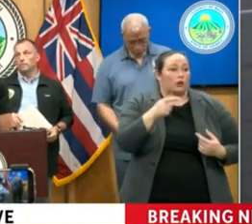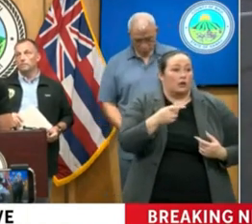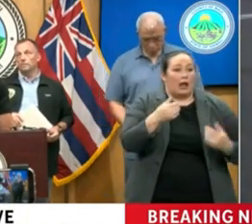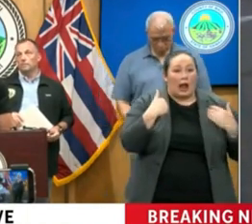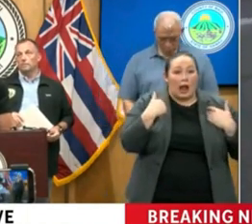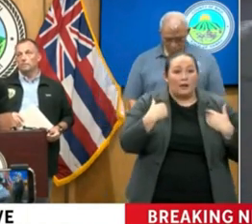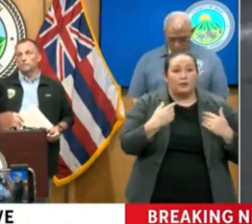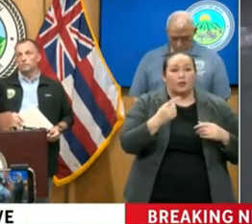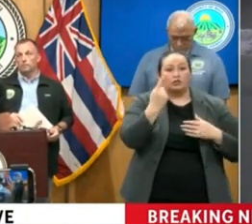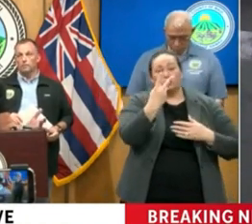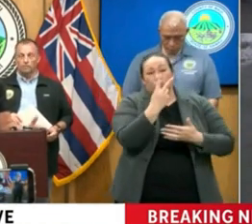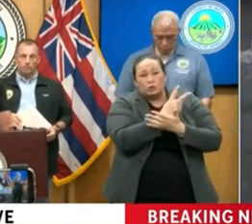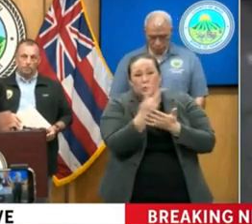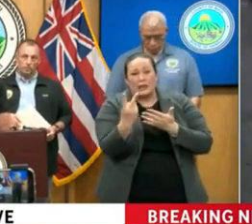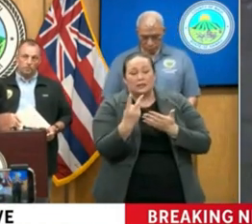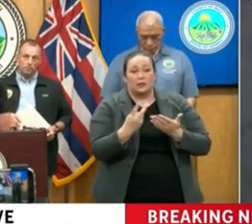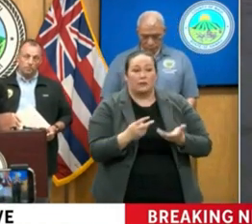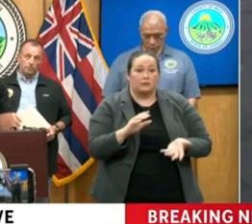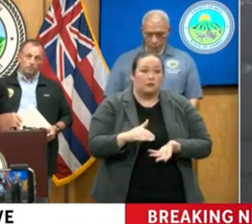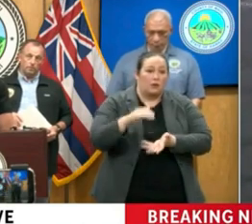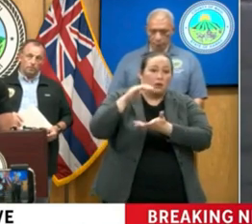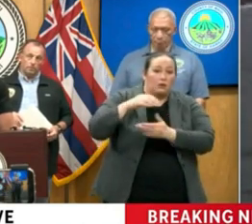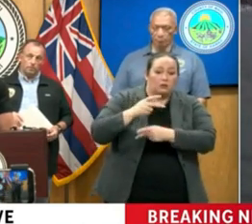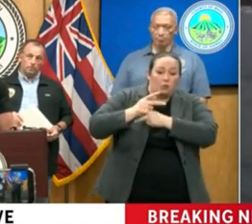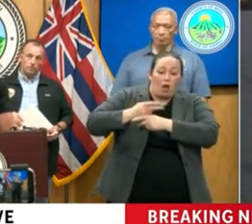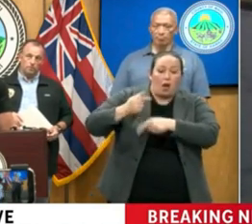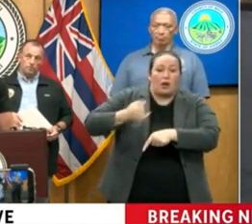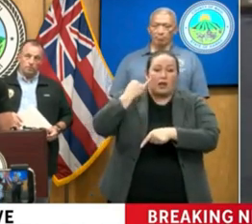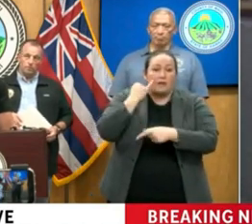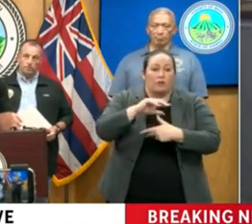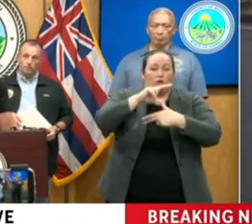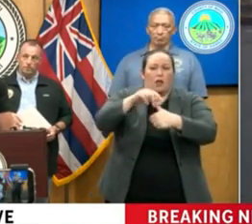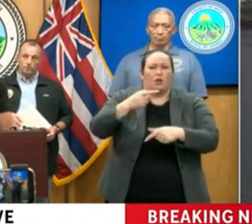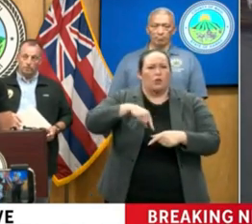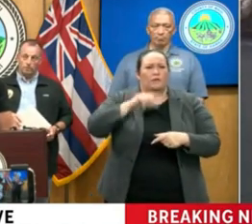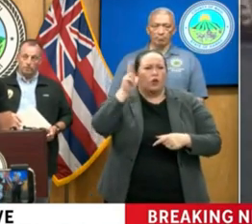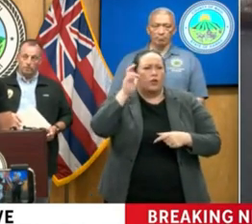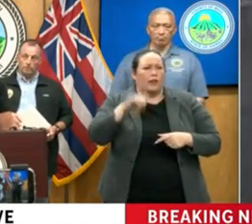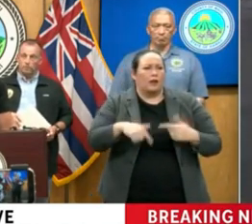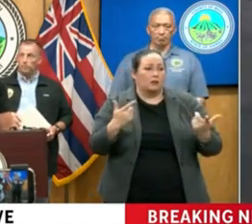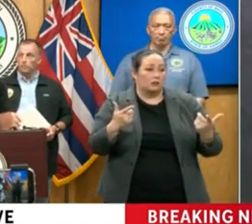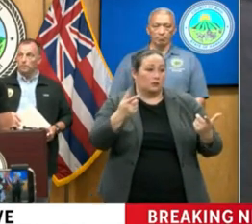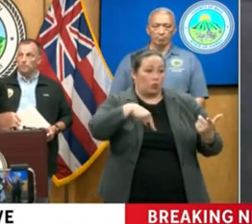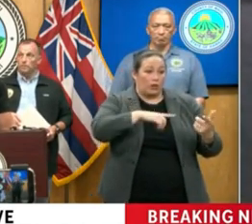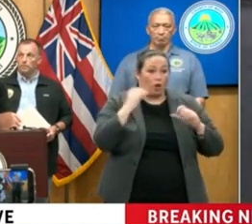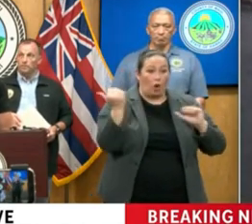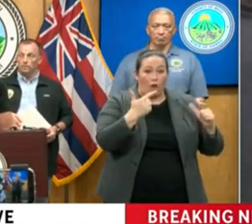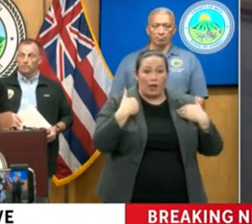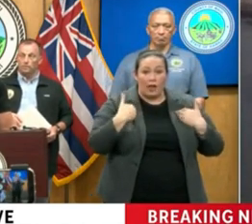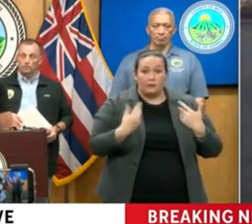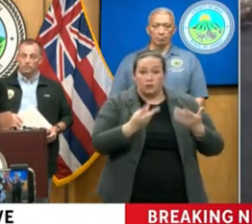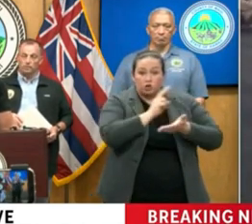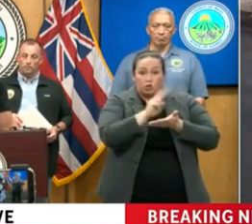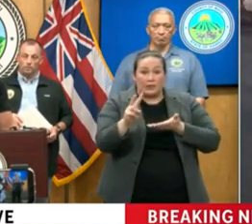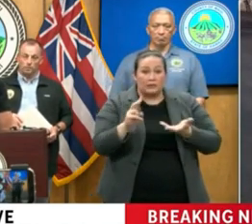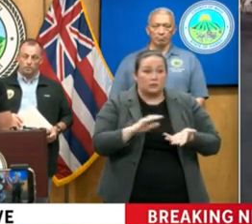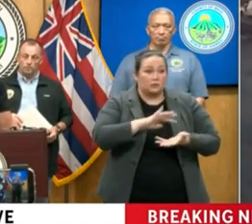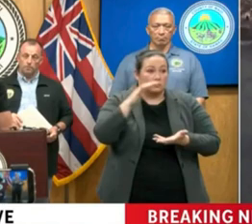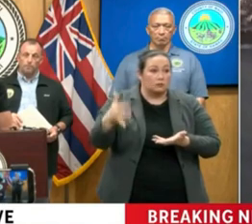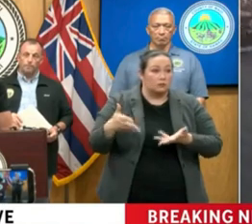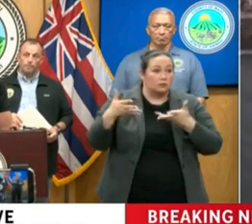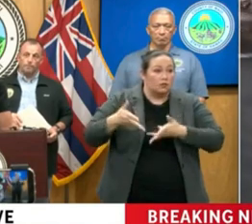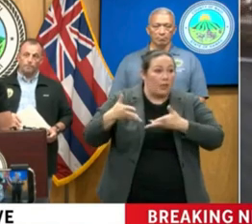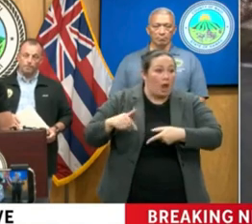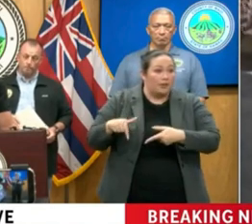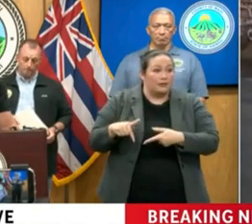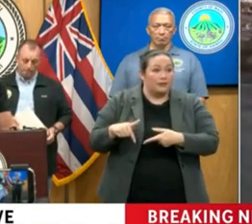you have a hurricane? The only thing I would say to the person asking the question is, we've heard that for how long? Do we all have two weeks of supply? Probably not.